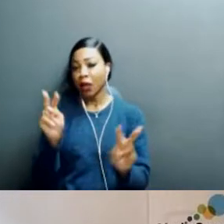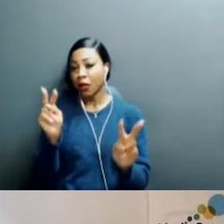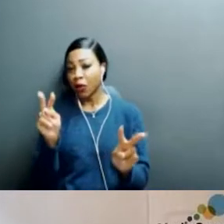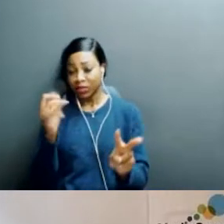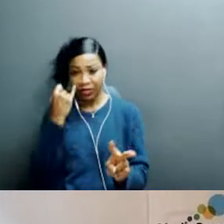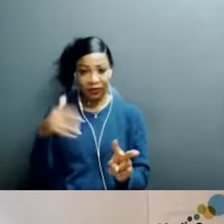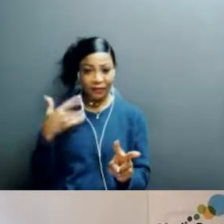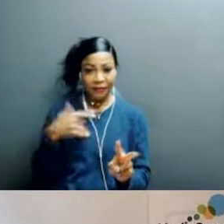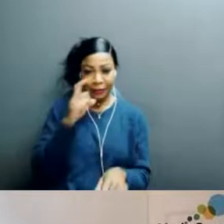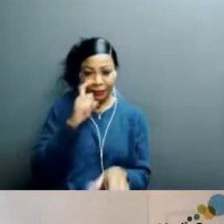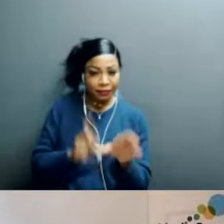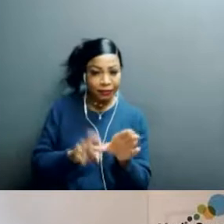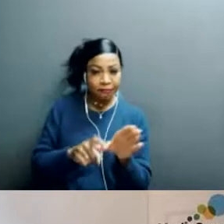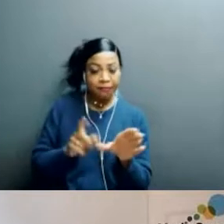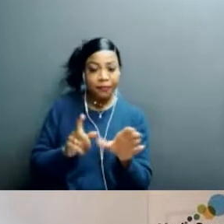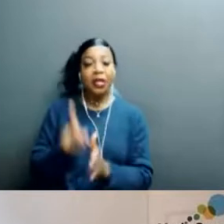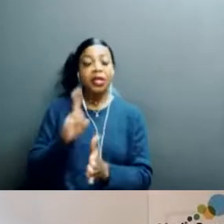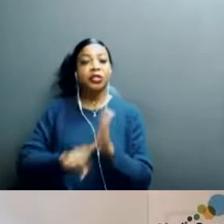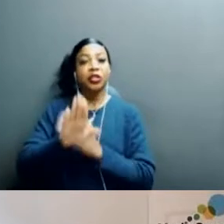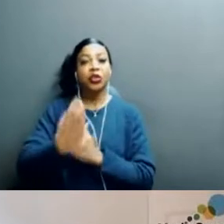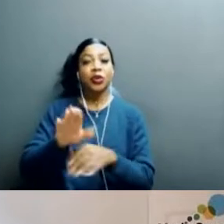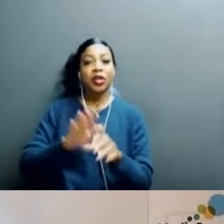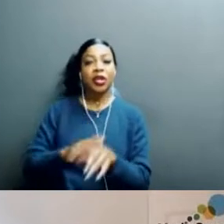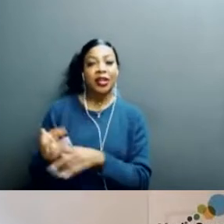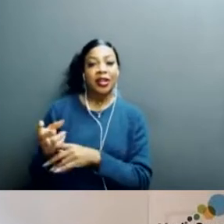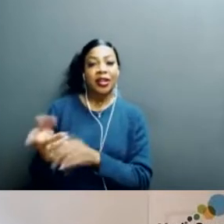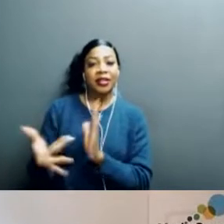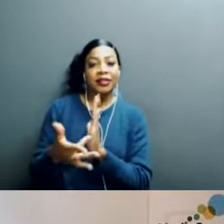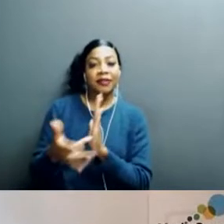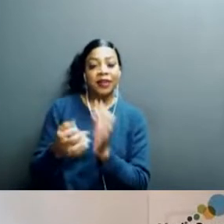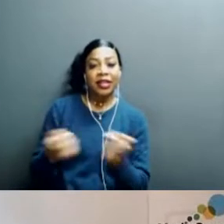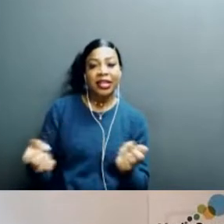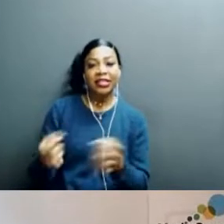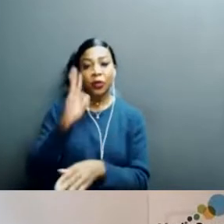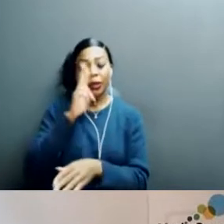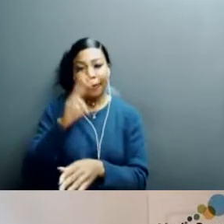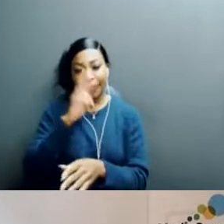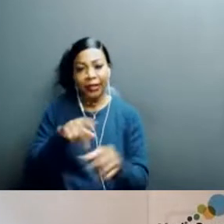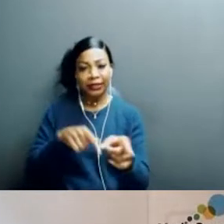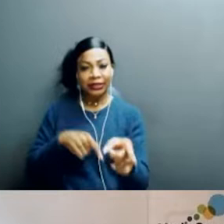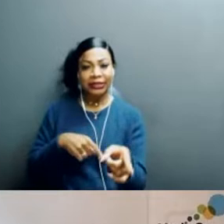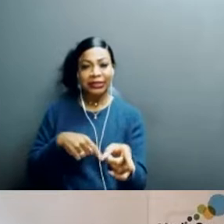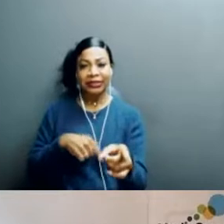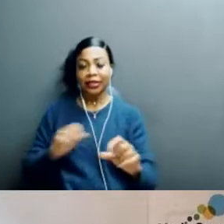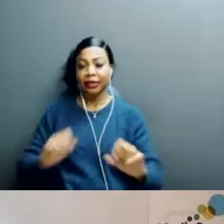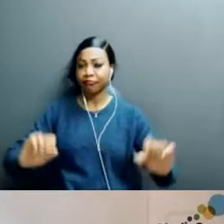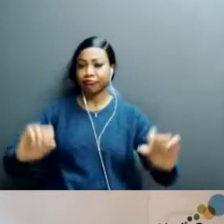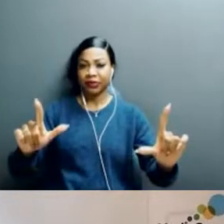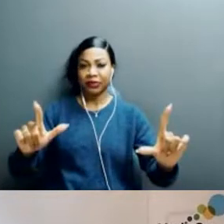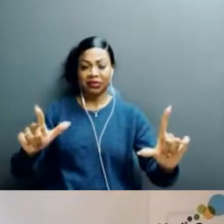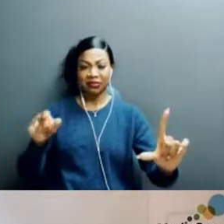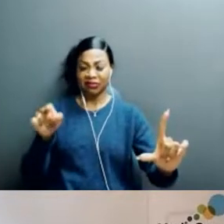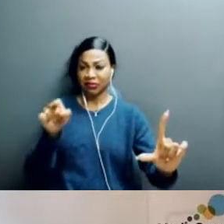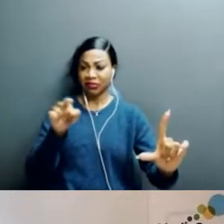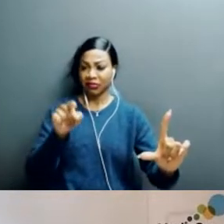look for your, your device or your mouse moving or things happening on your desktop without your interaction. So